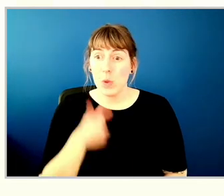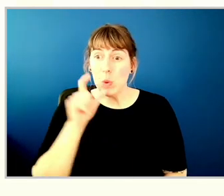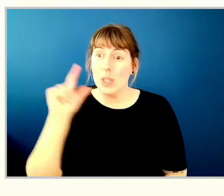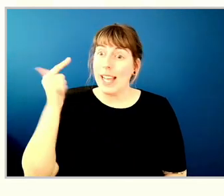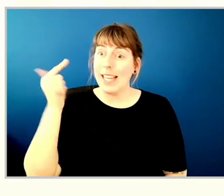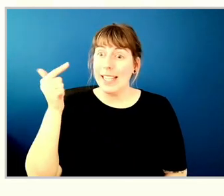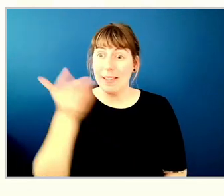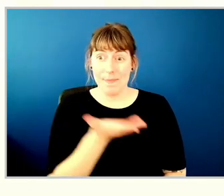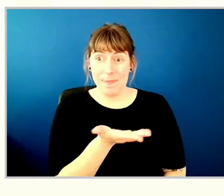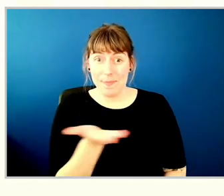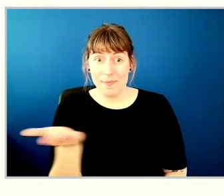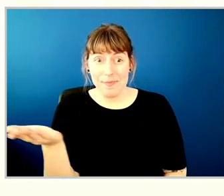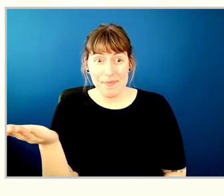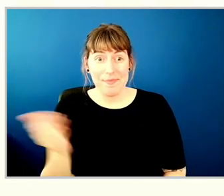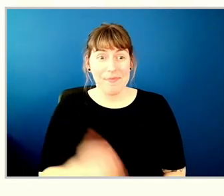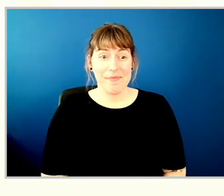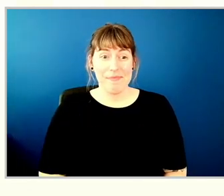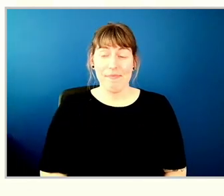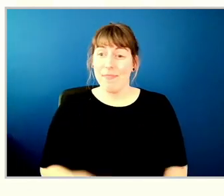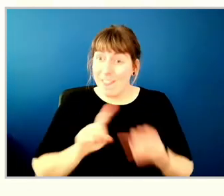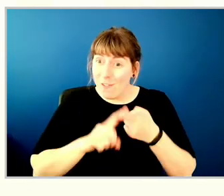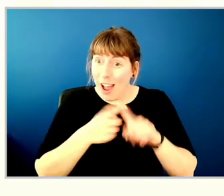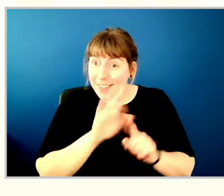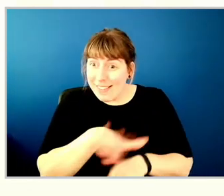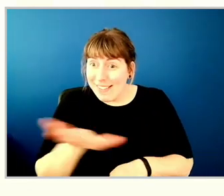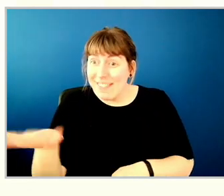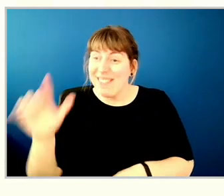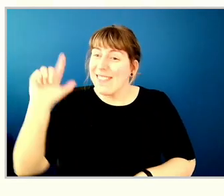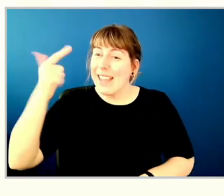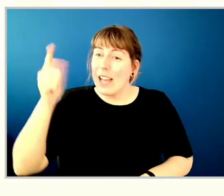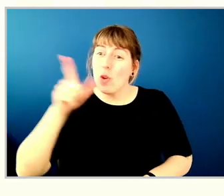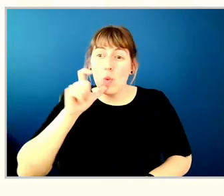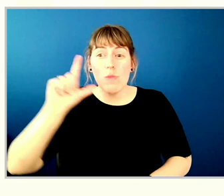so friends we're looking for a seconder for the motion